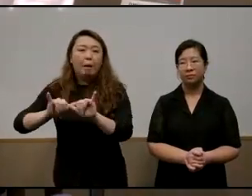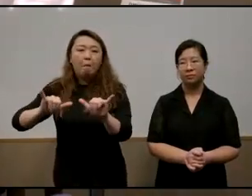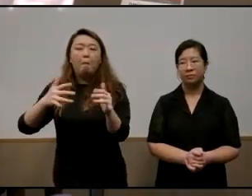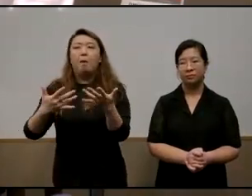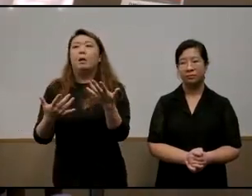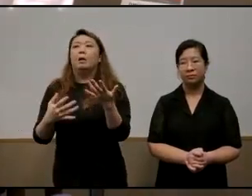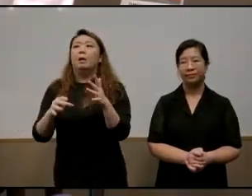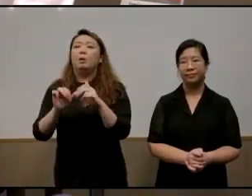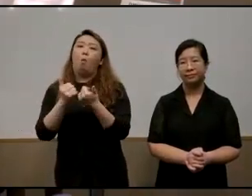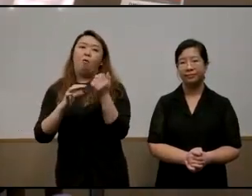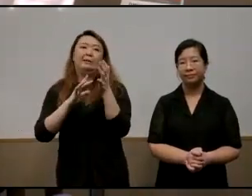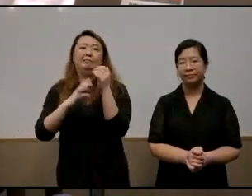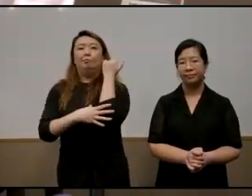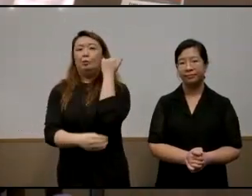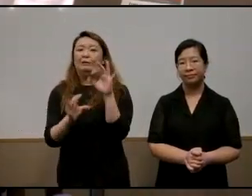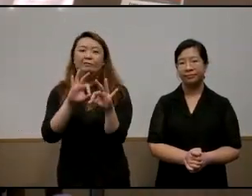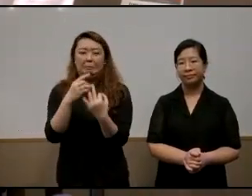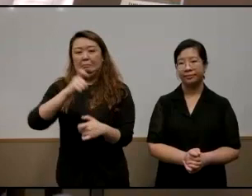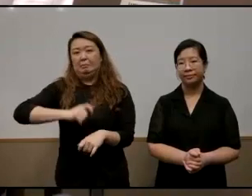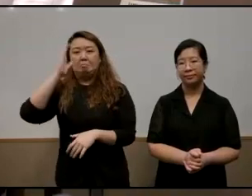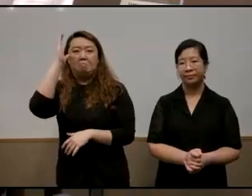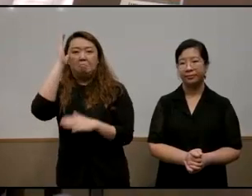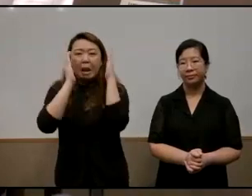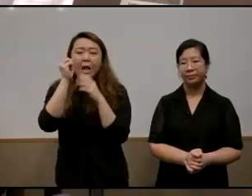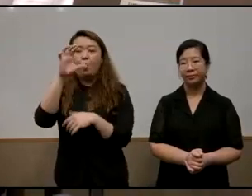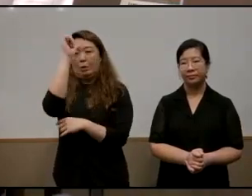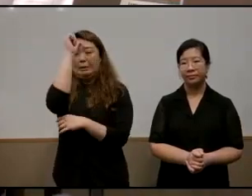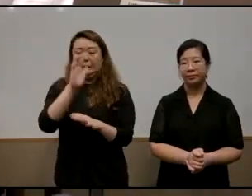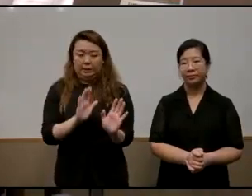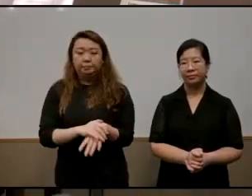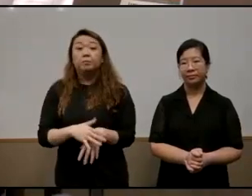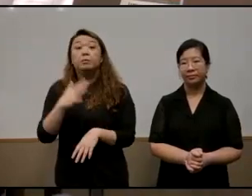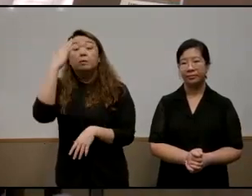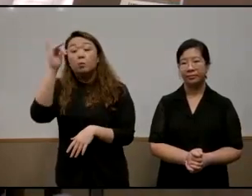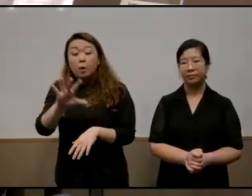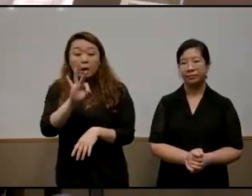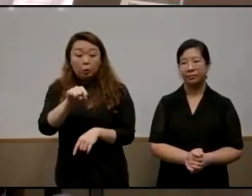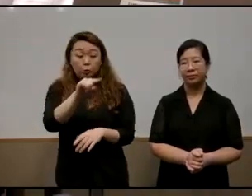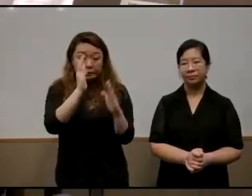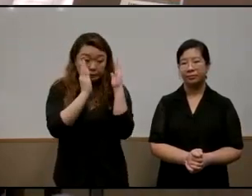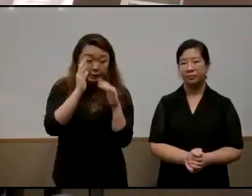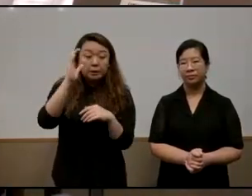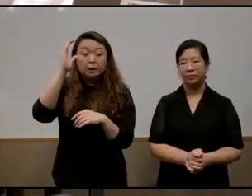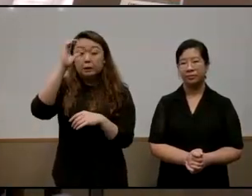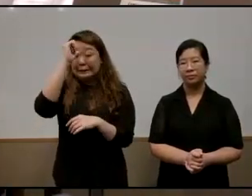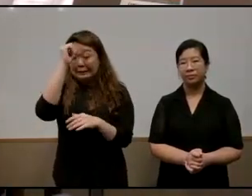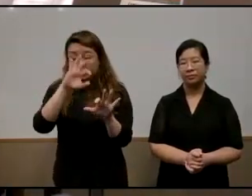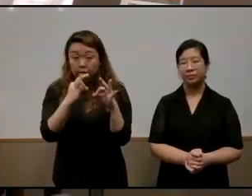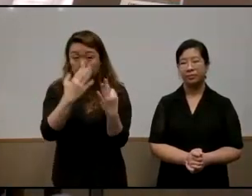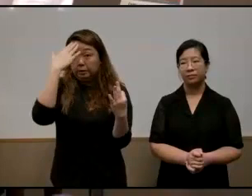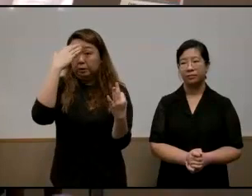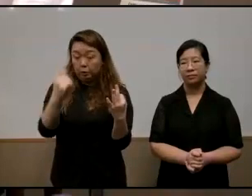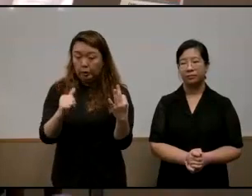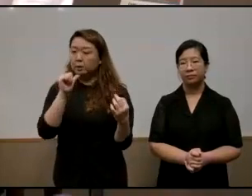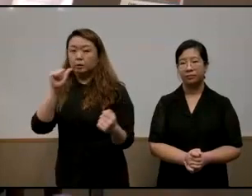of disadvantaged families and the reasons why i chose disadvantaged uh ethnic so the reasons